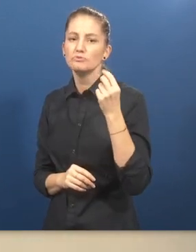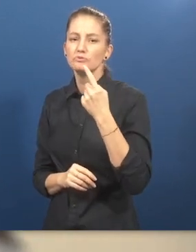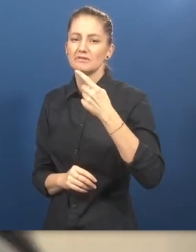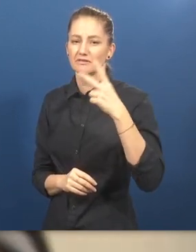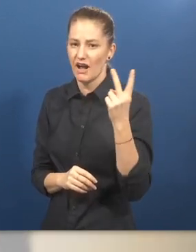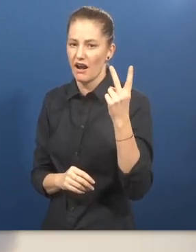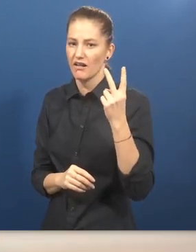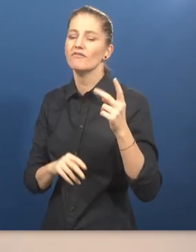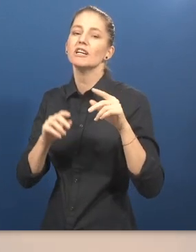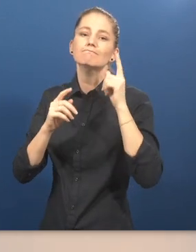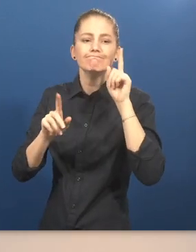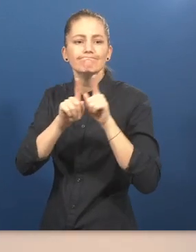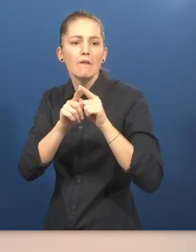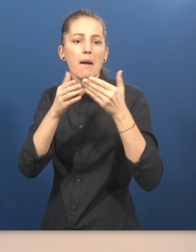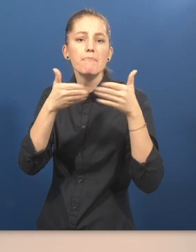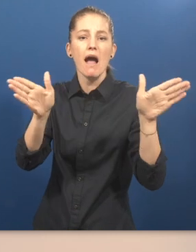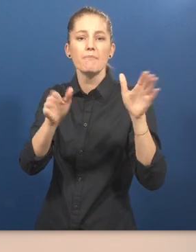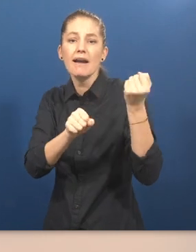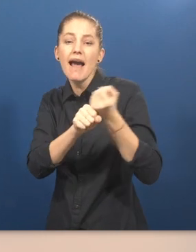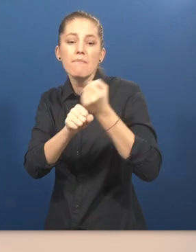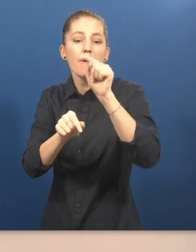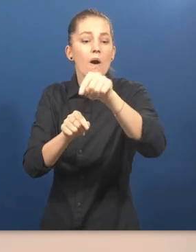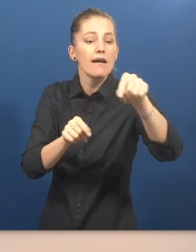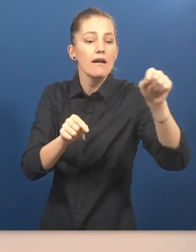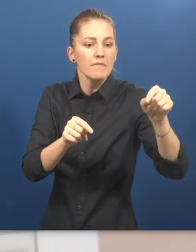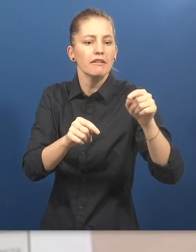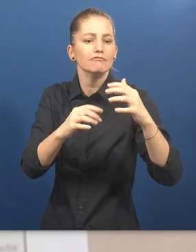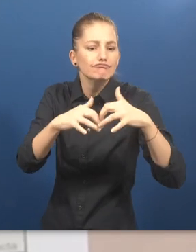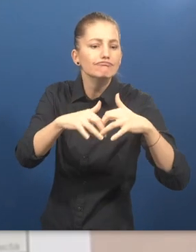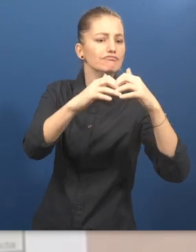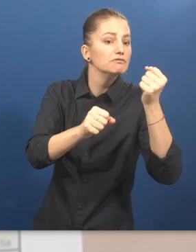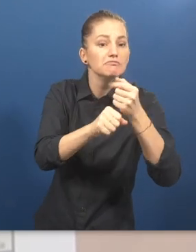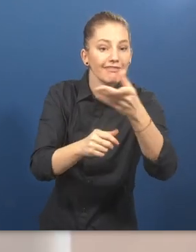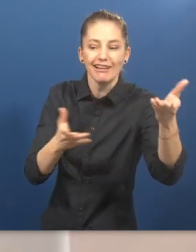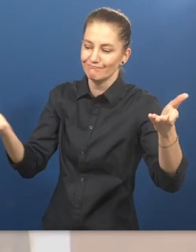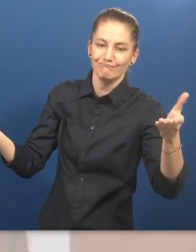disabilities. What is unique and innovative about accessible public sector employment?